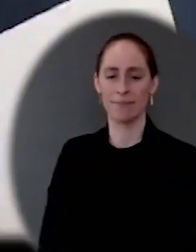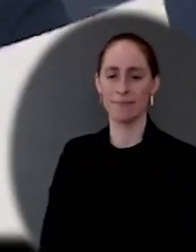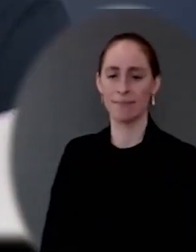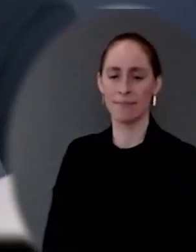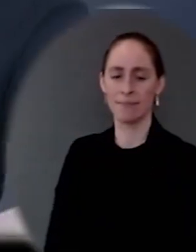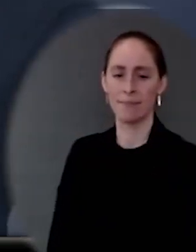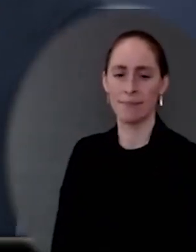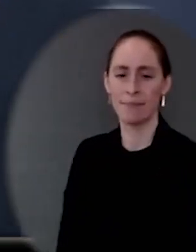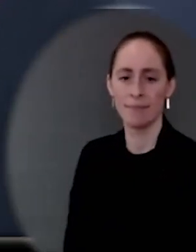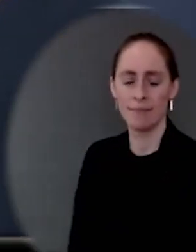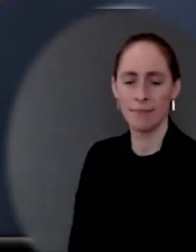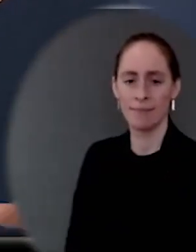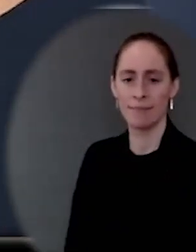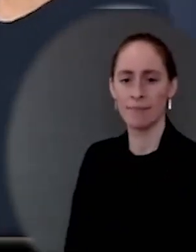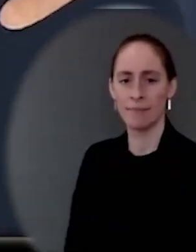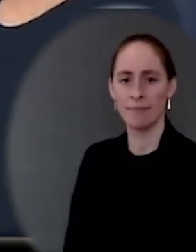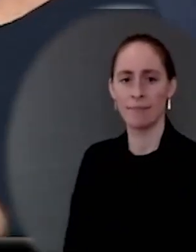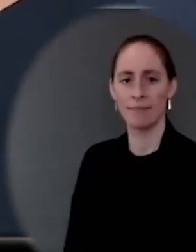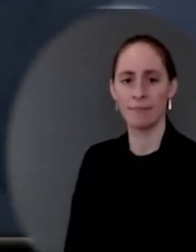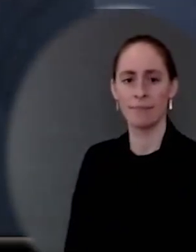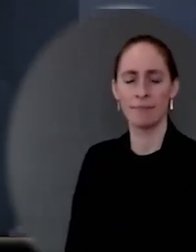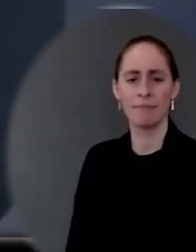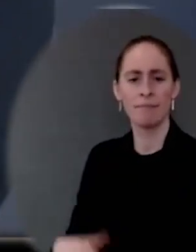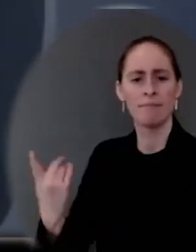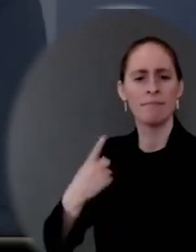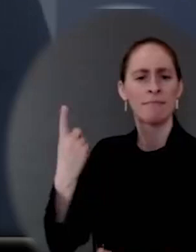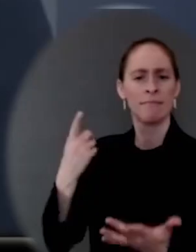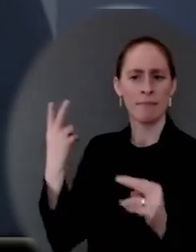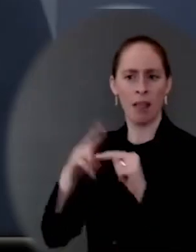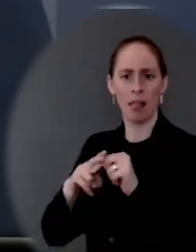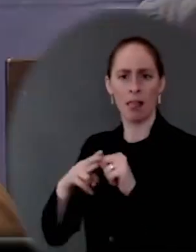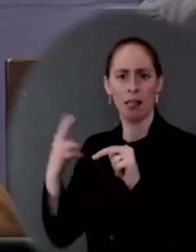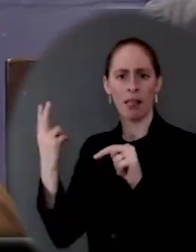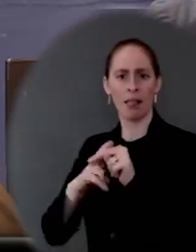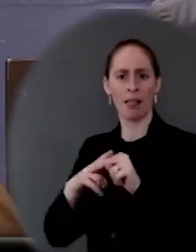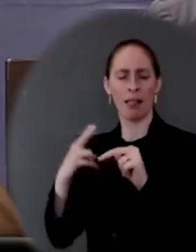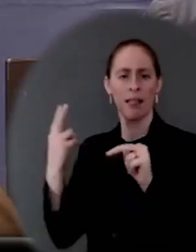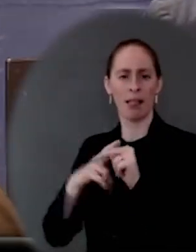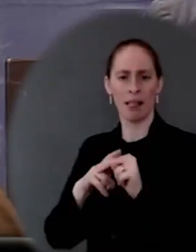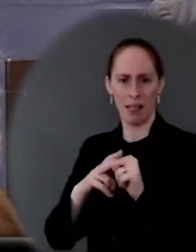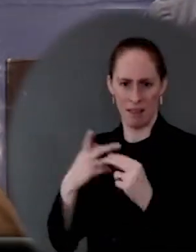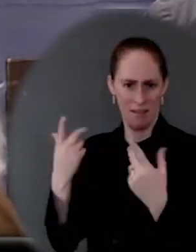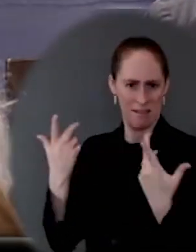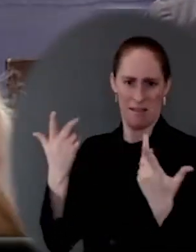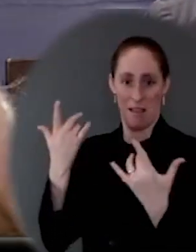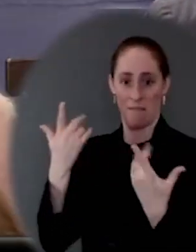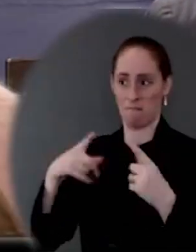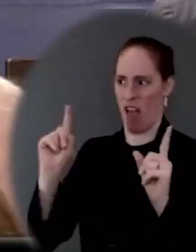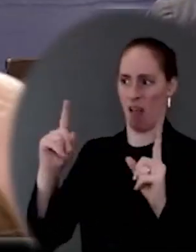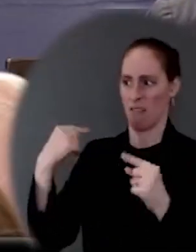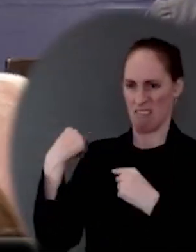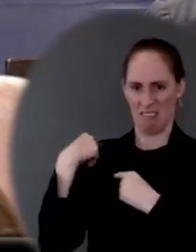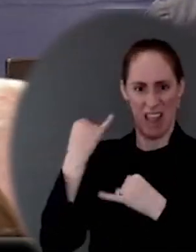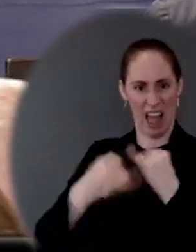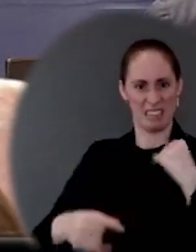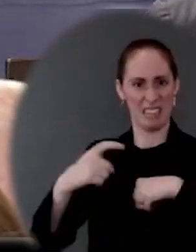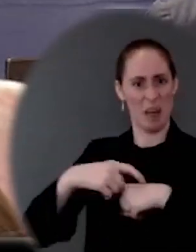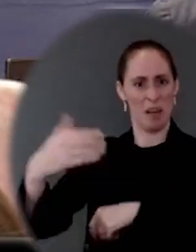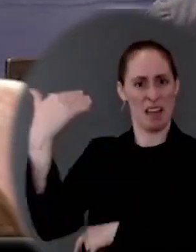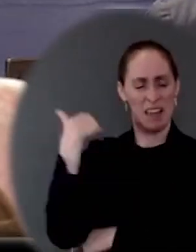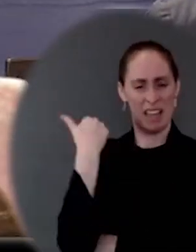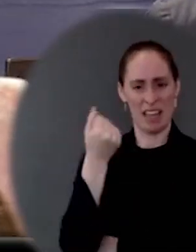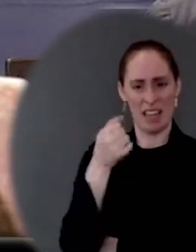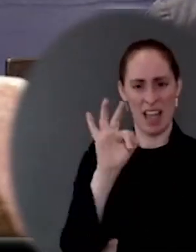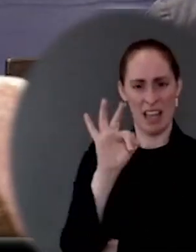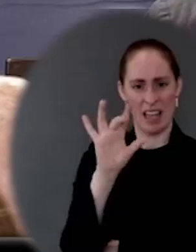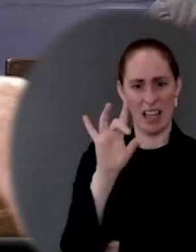about inflation here in the room, the highest we haven't seen since 1982. The President has been in office about 11 months. What grade